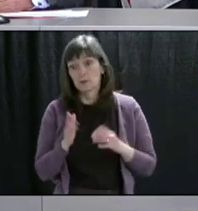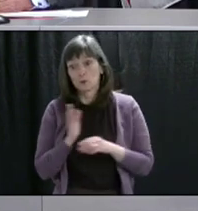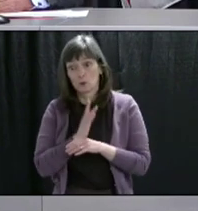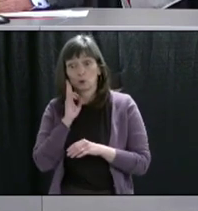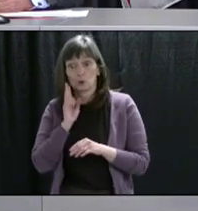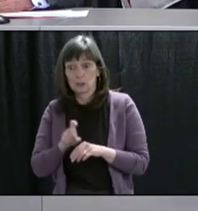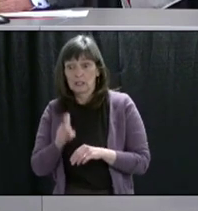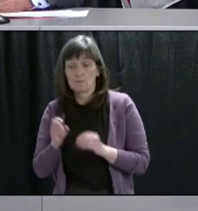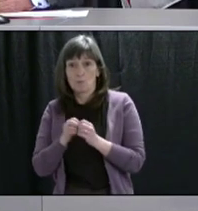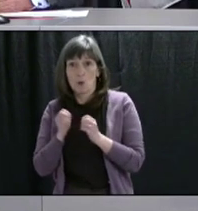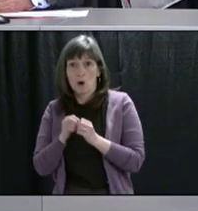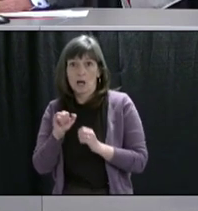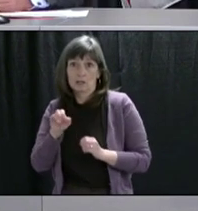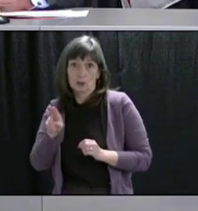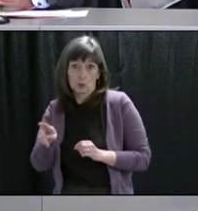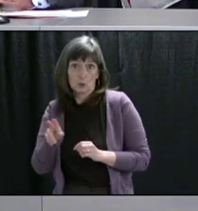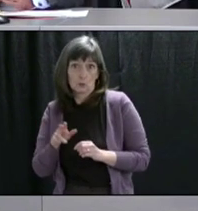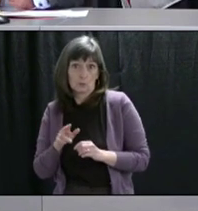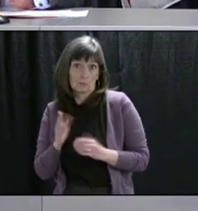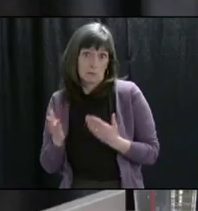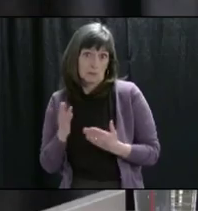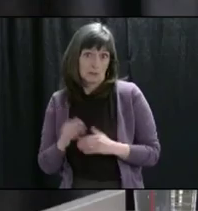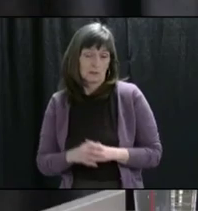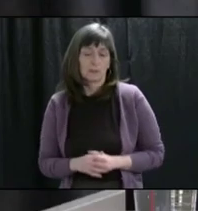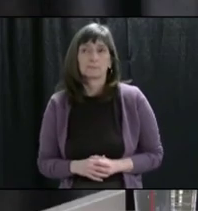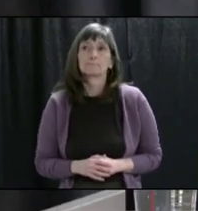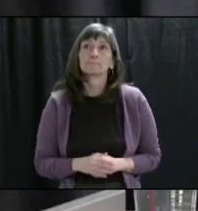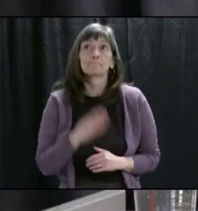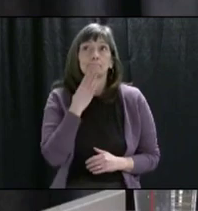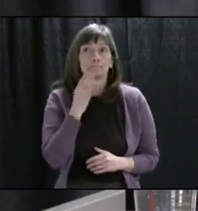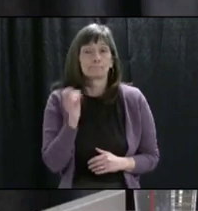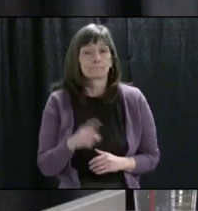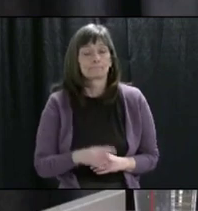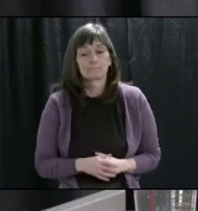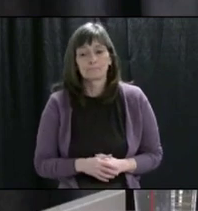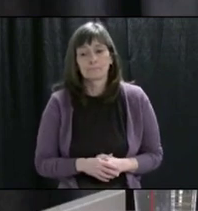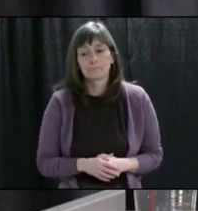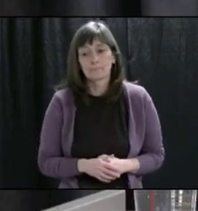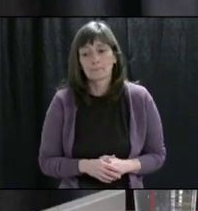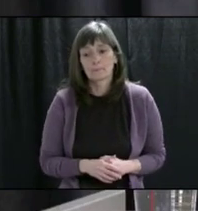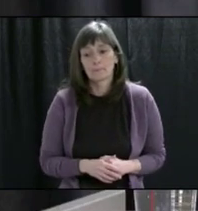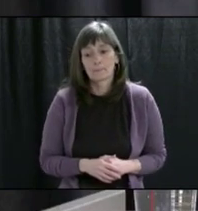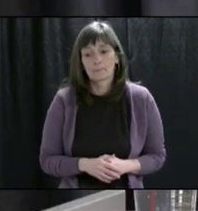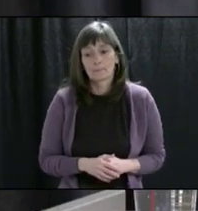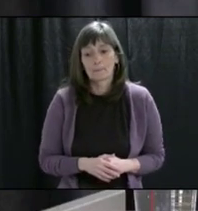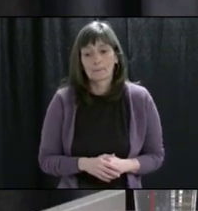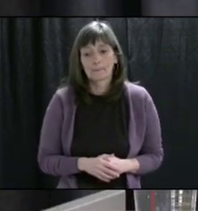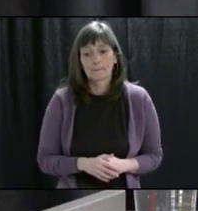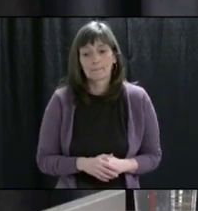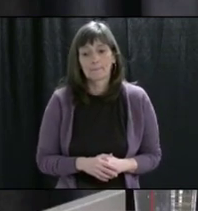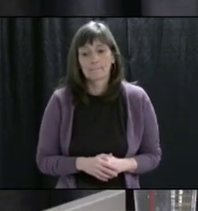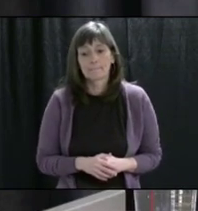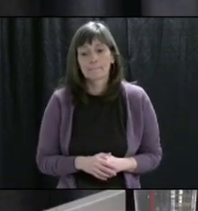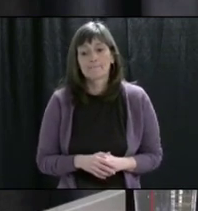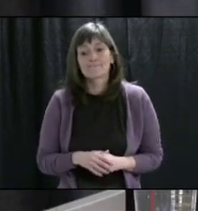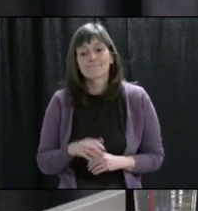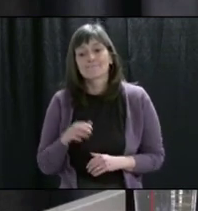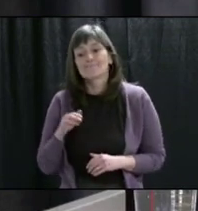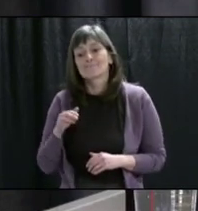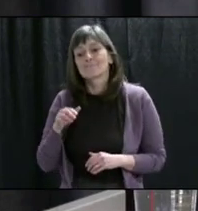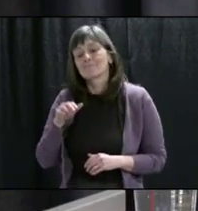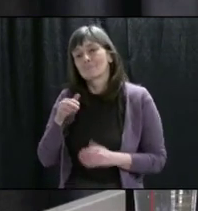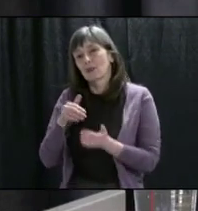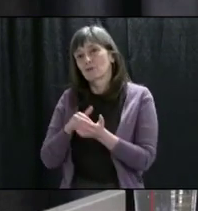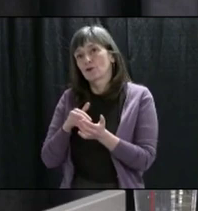a lot of people were to become infected. That's a good question. We, if you look at Dr. Rahman's work, he